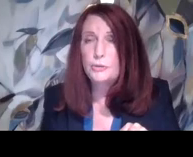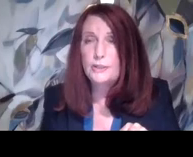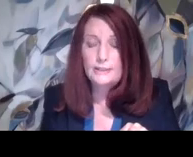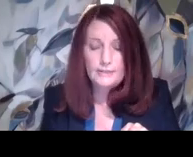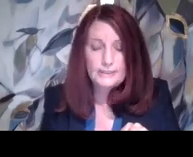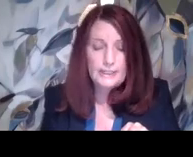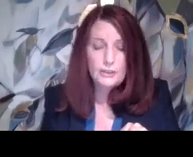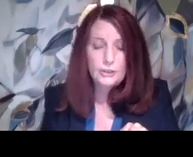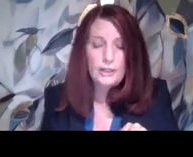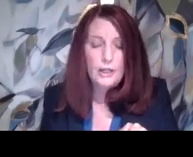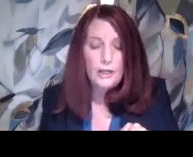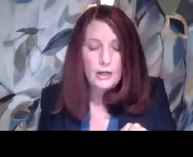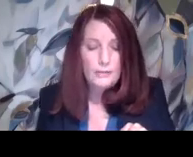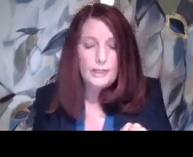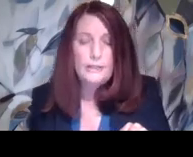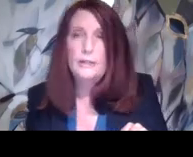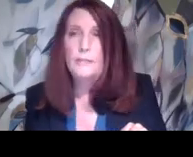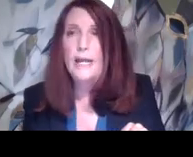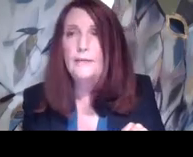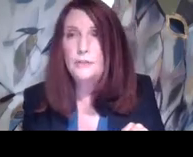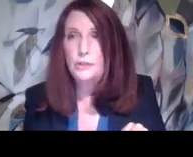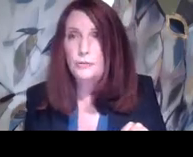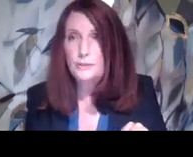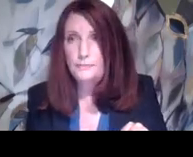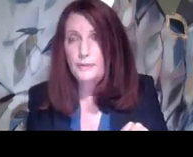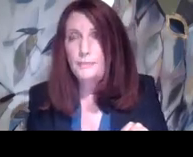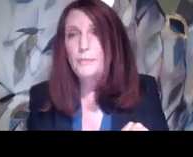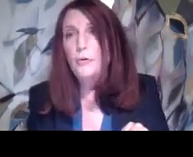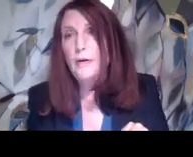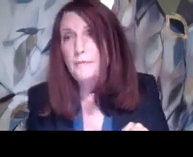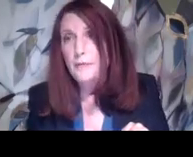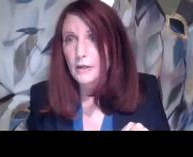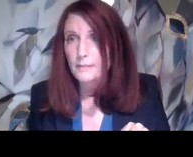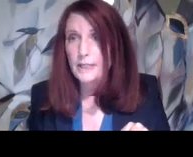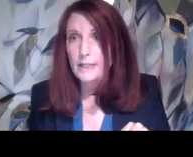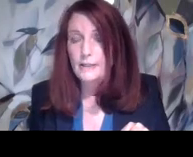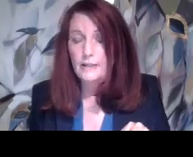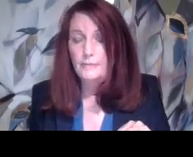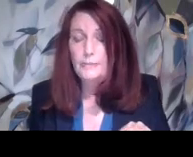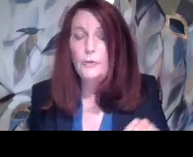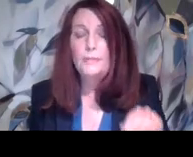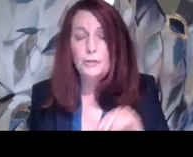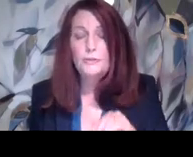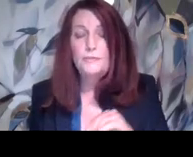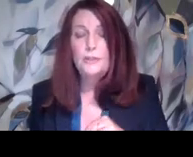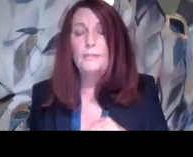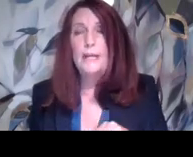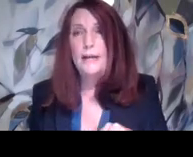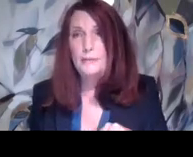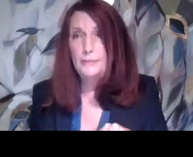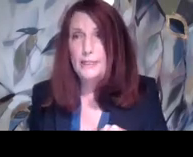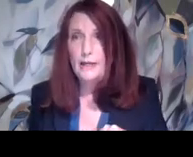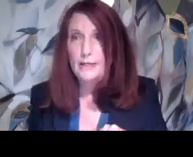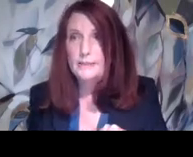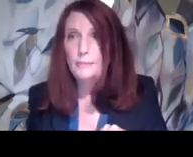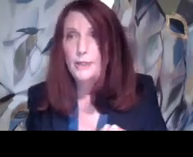steps during the investigation. Um, it may have to accuse the people who have been, the people who have been accused of doing it may